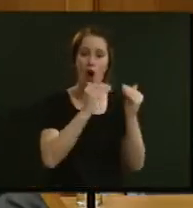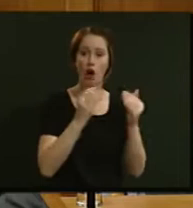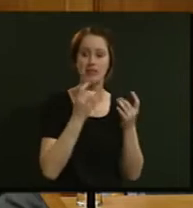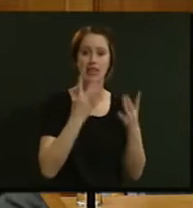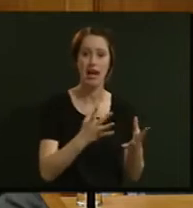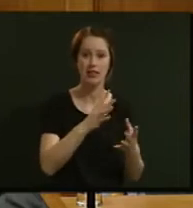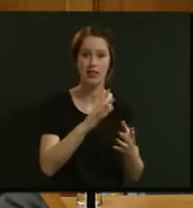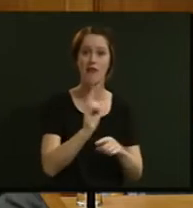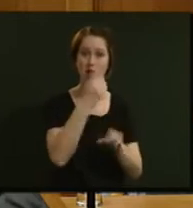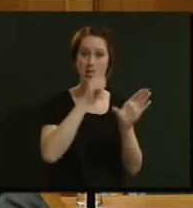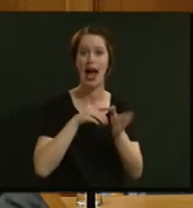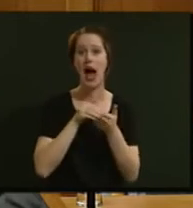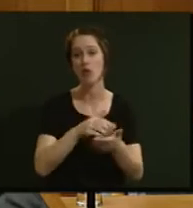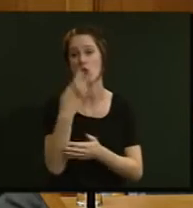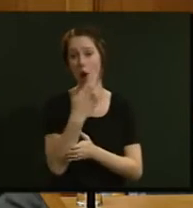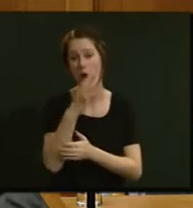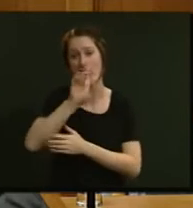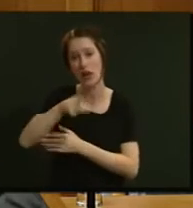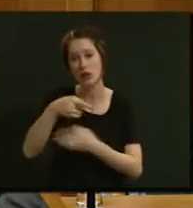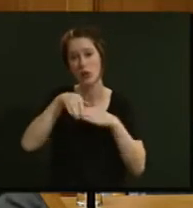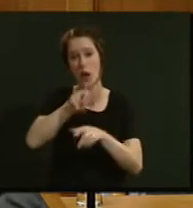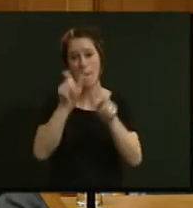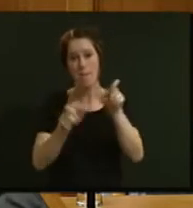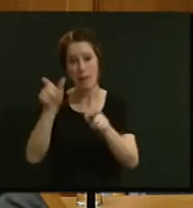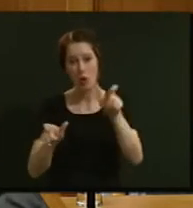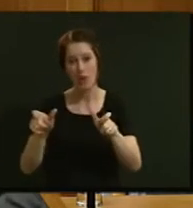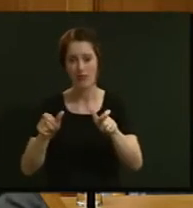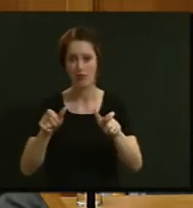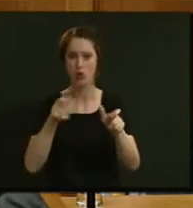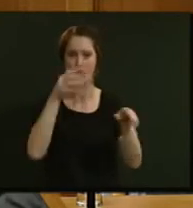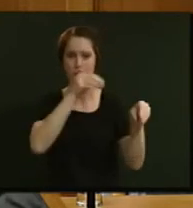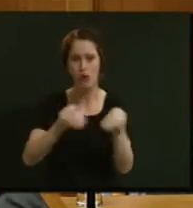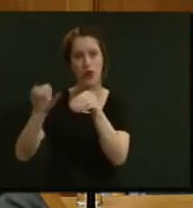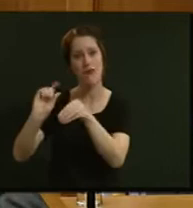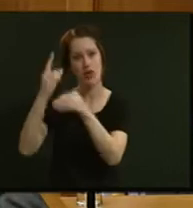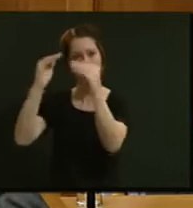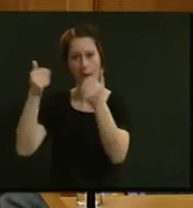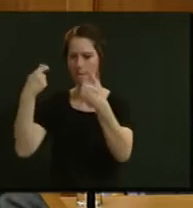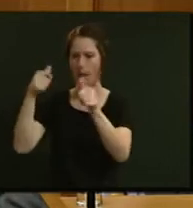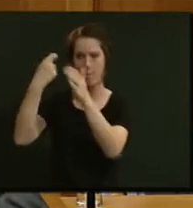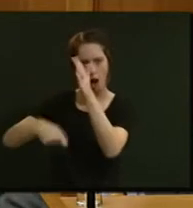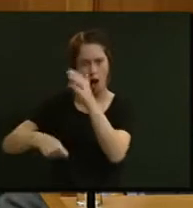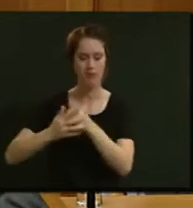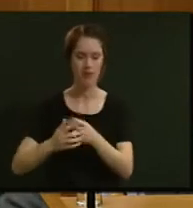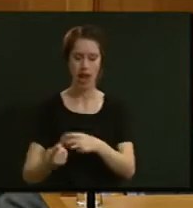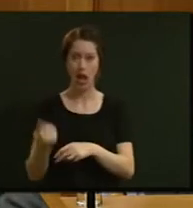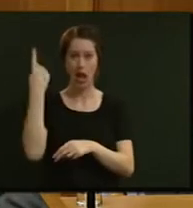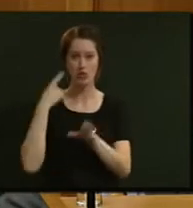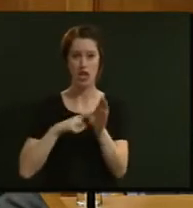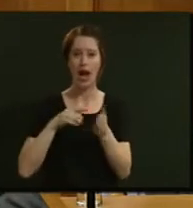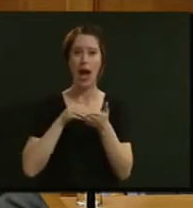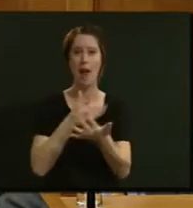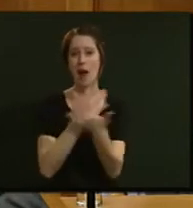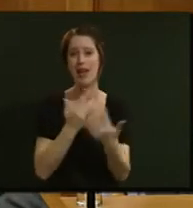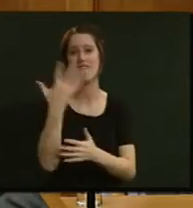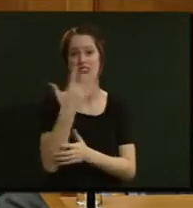helped 12,000 New Zealanders into their first home. In the last year, has helped 15,000